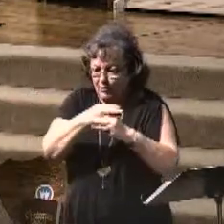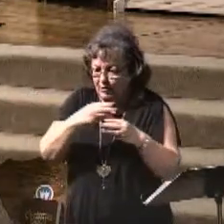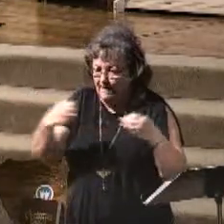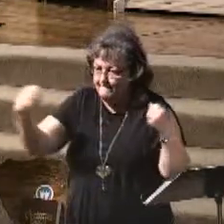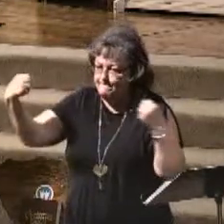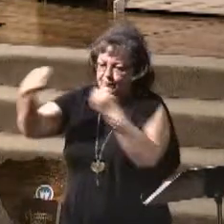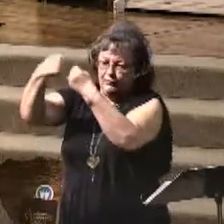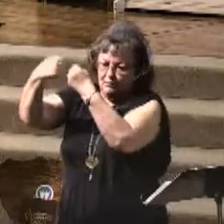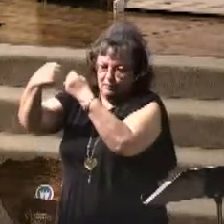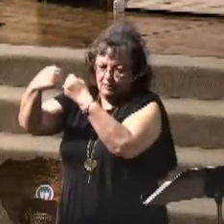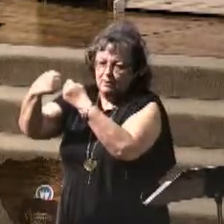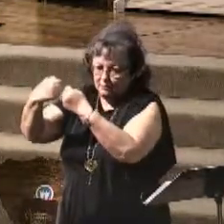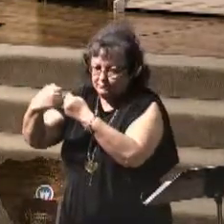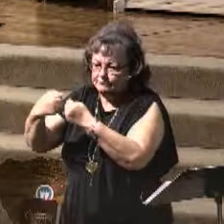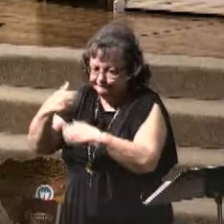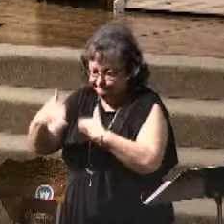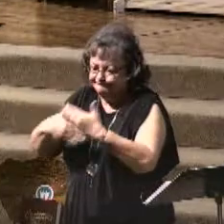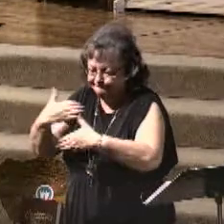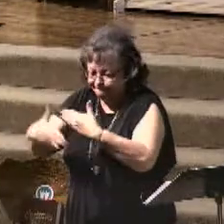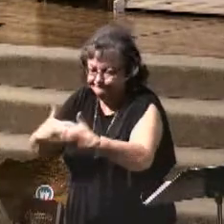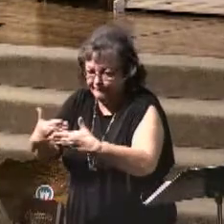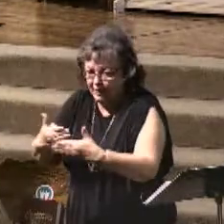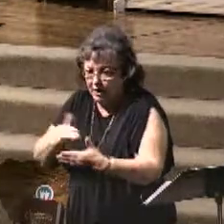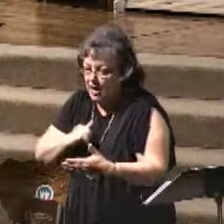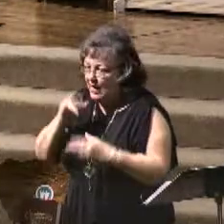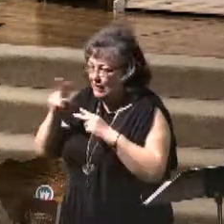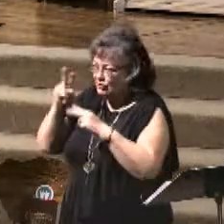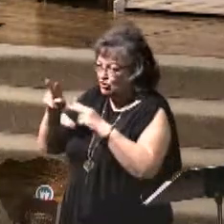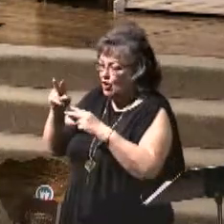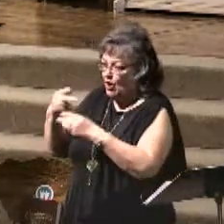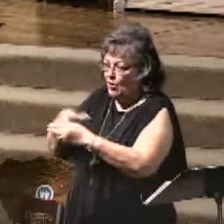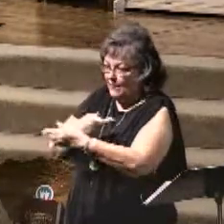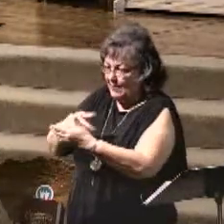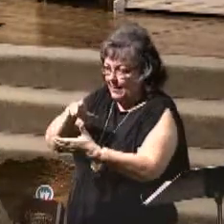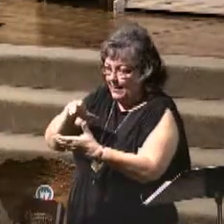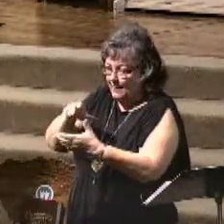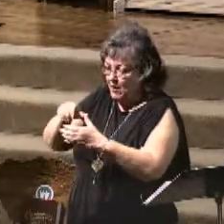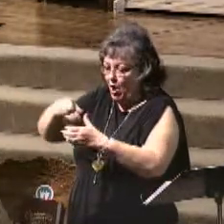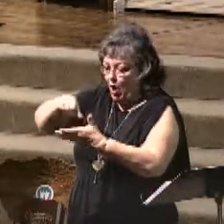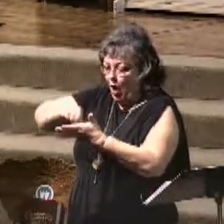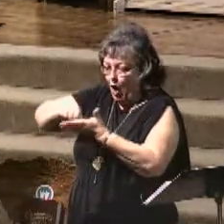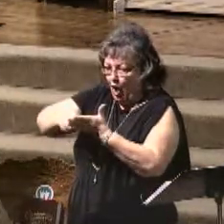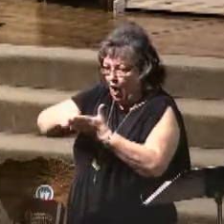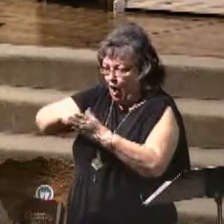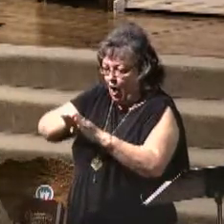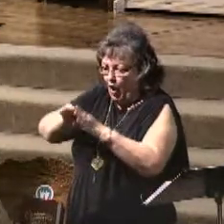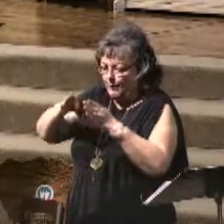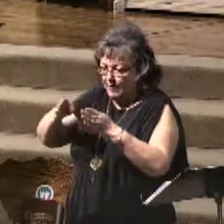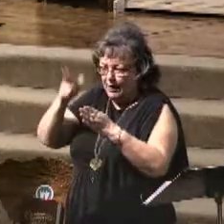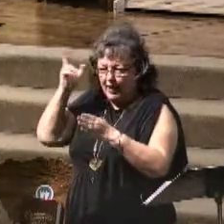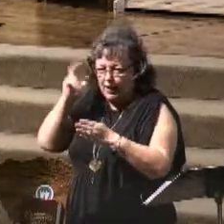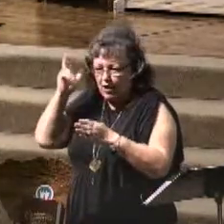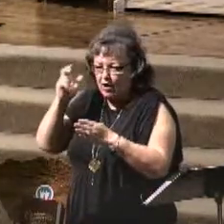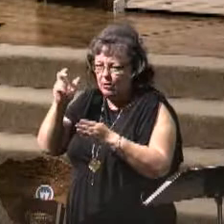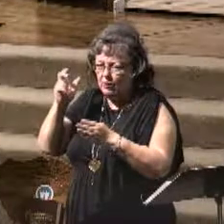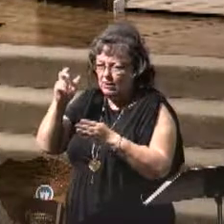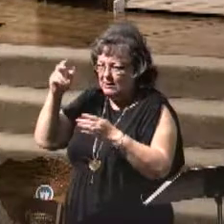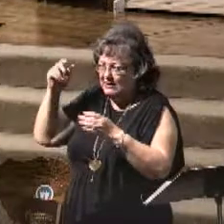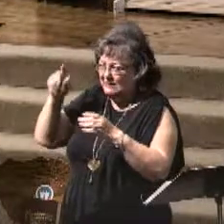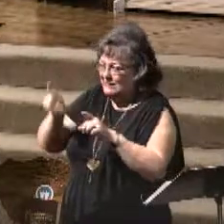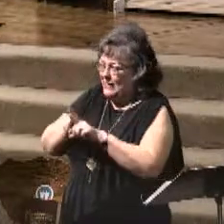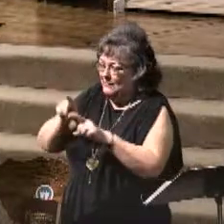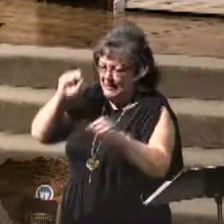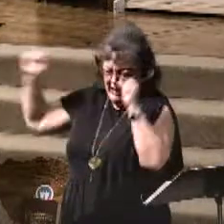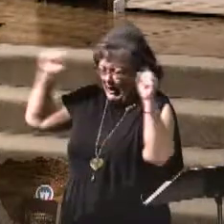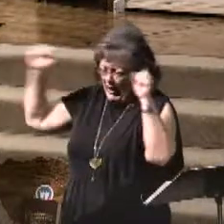Revelation chapter 6 and verse 1, the Bible says, And I saw when the Lamb opened one of the seals, and I heard, as it were the noise of thunder,